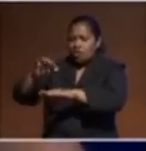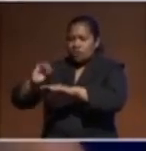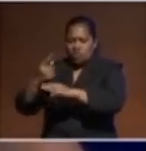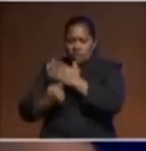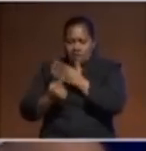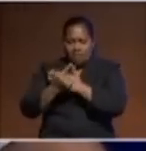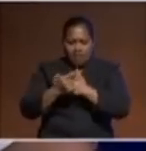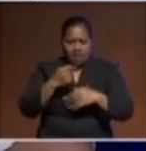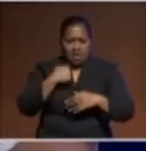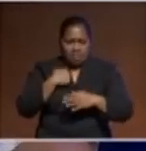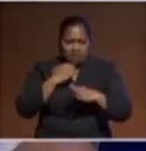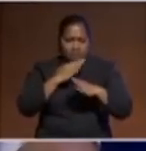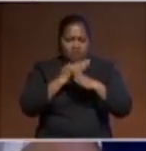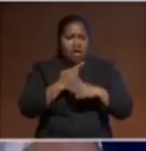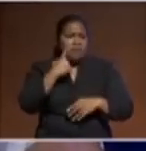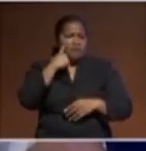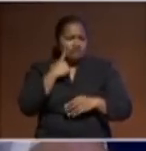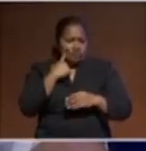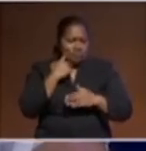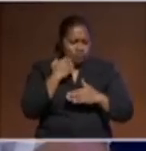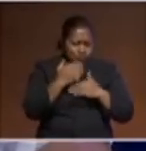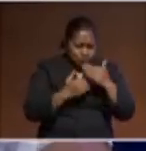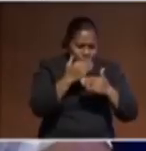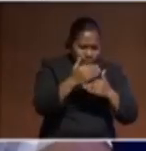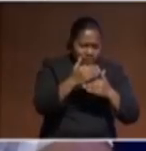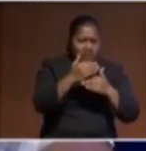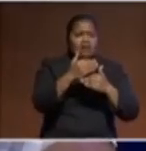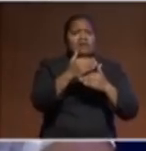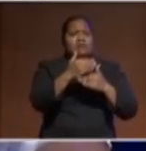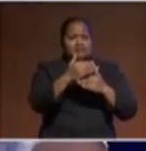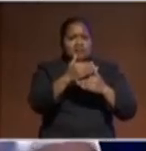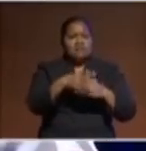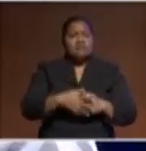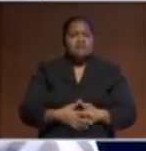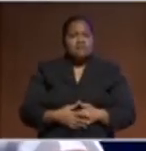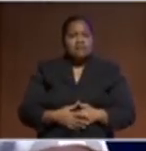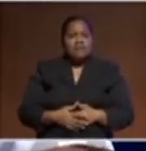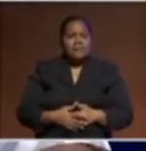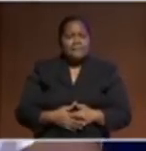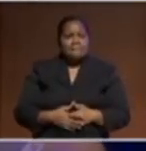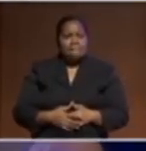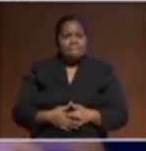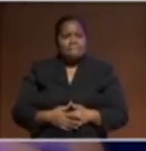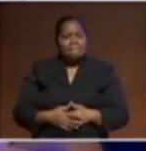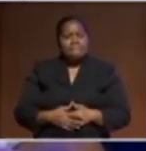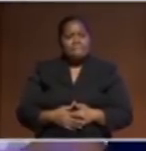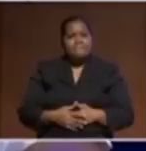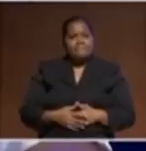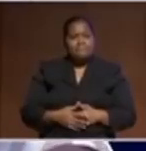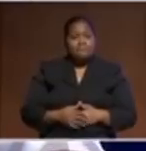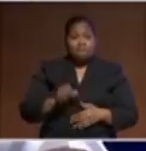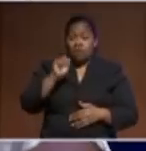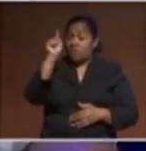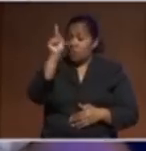fast track my experience coming forward. And so today